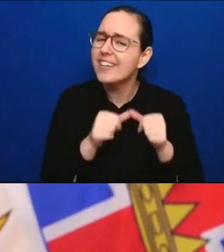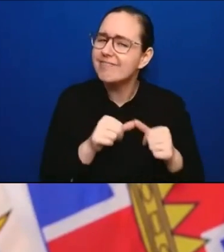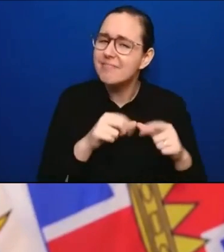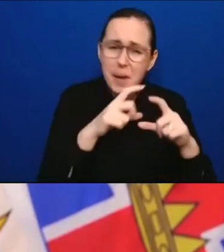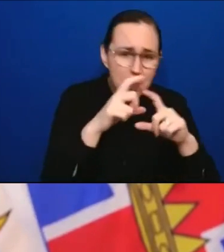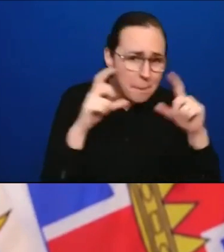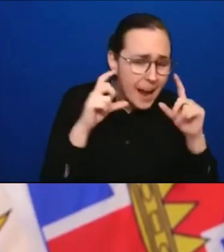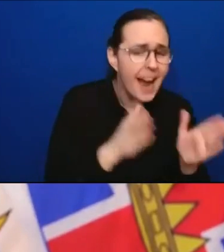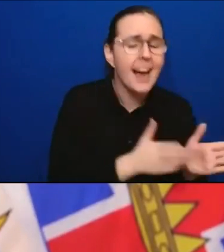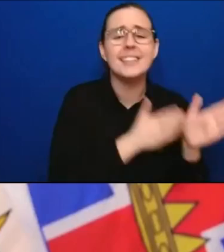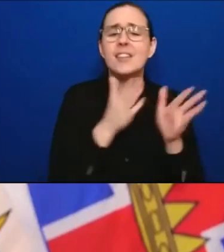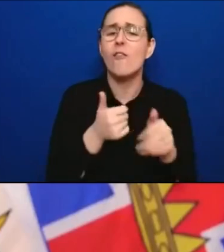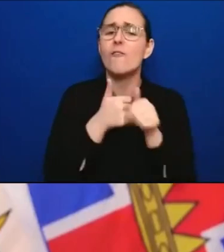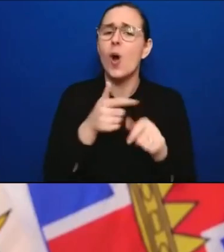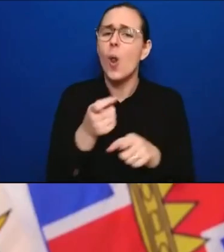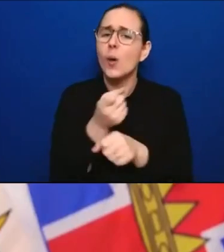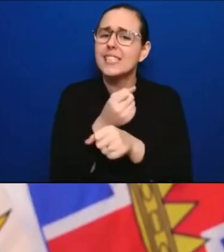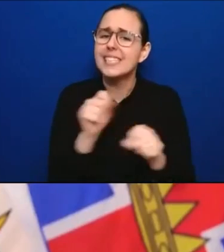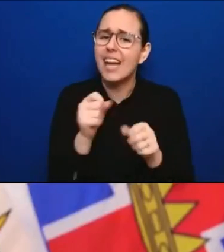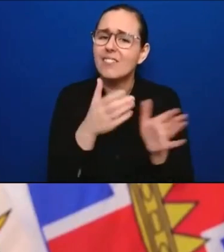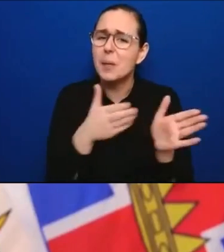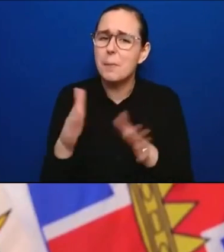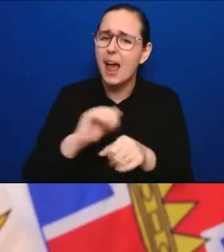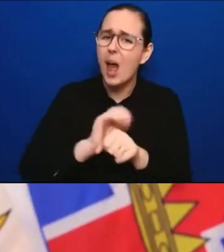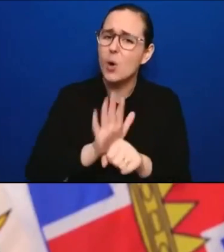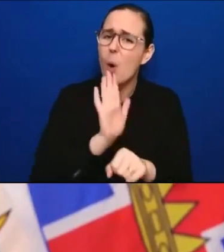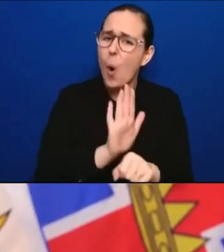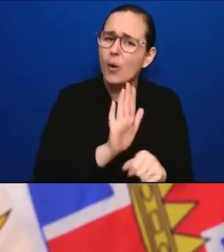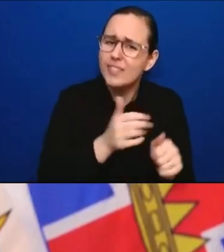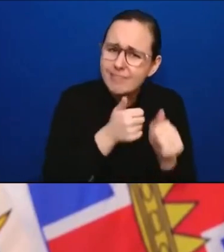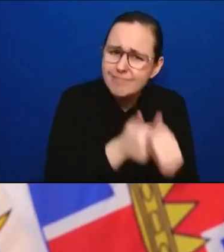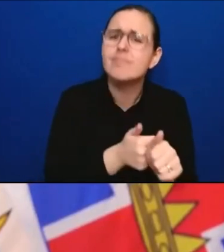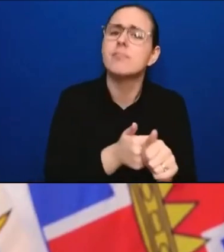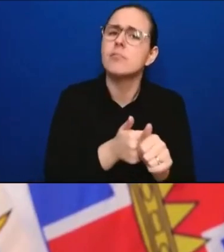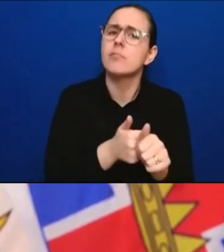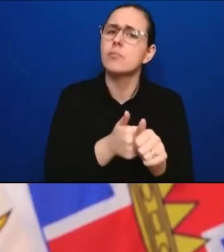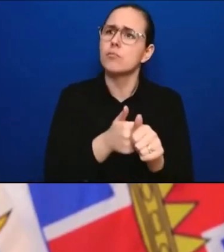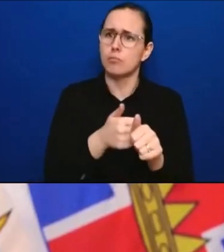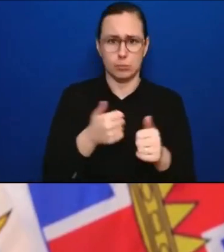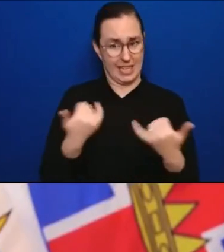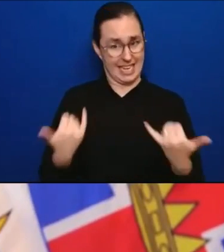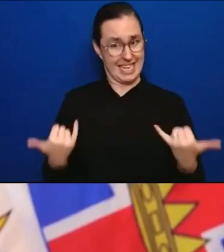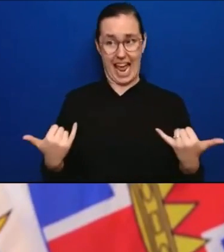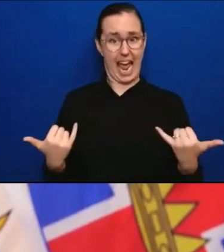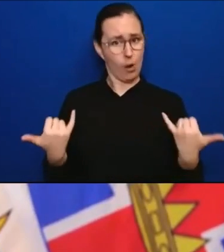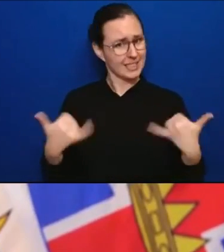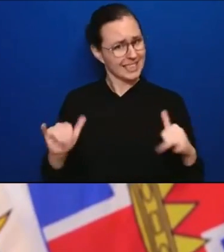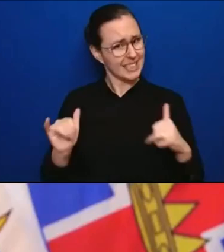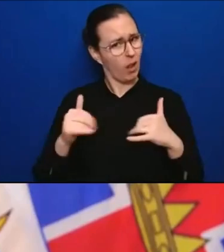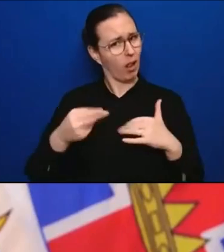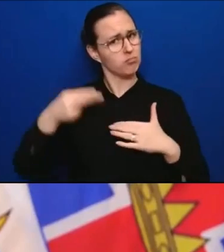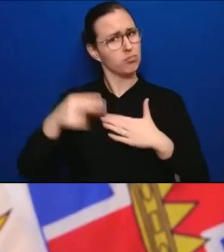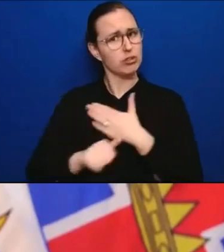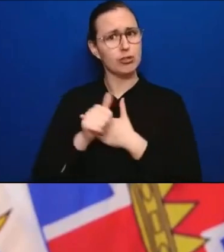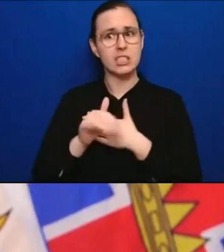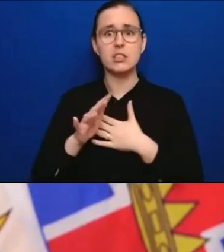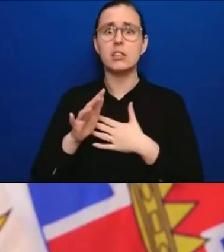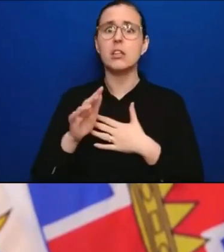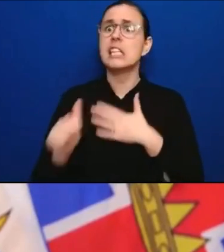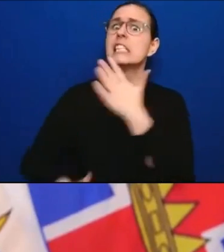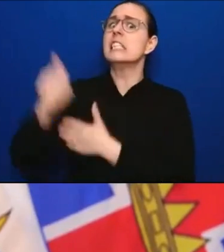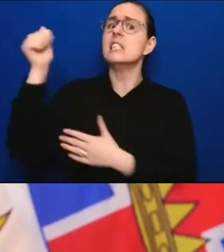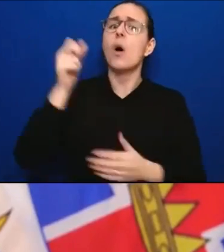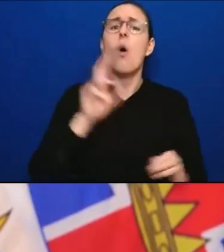period yet where the risk is low enough. Going forward, though, we will have to think about how do we